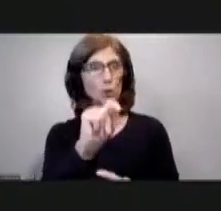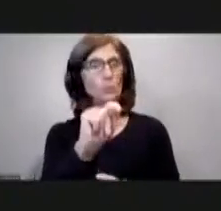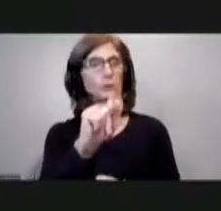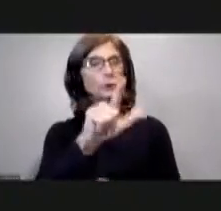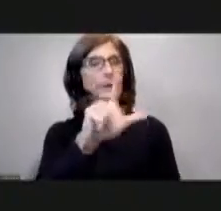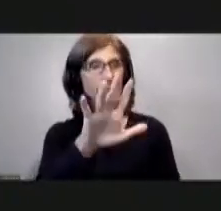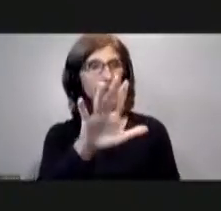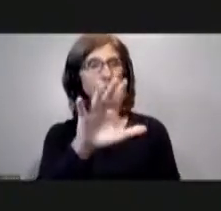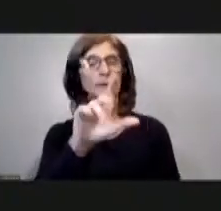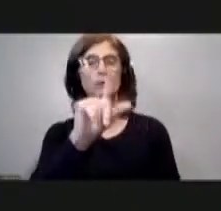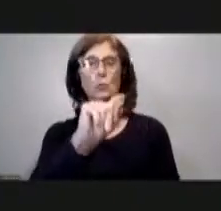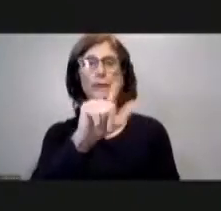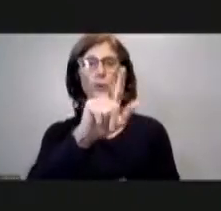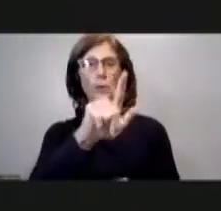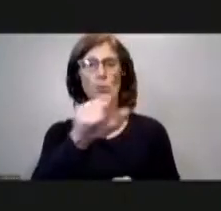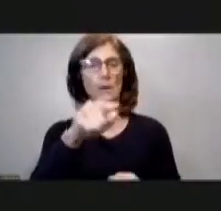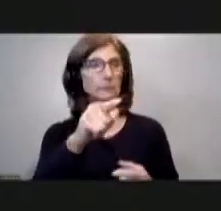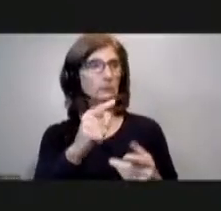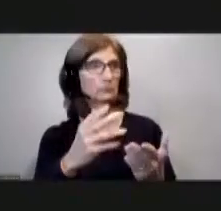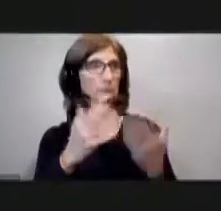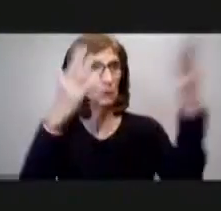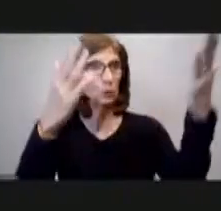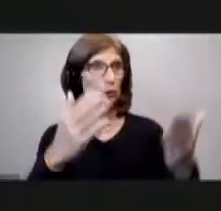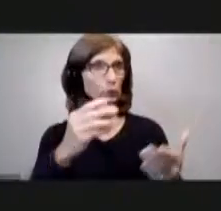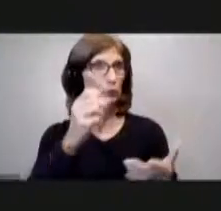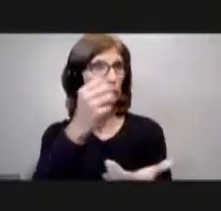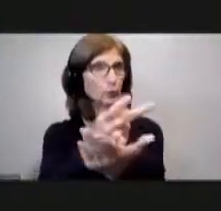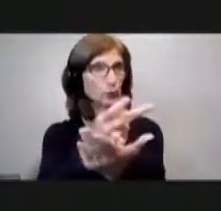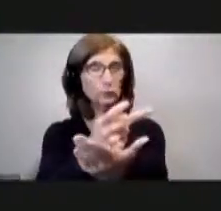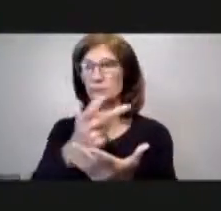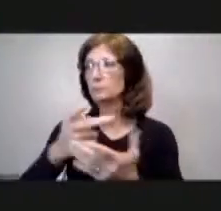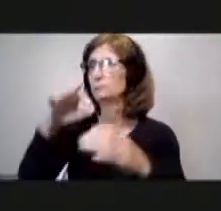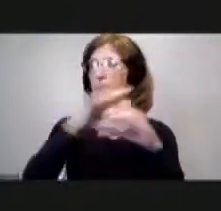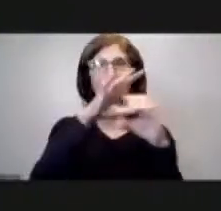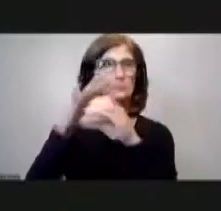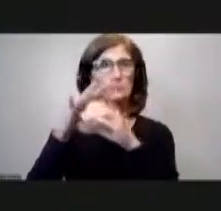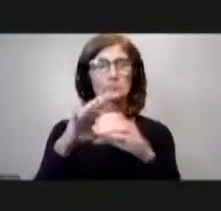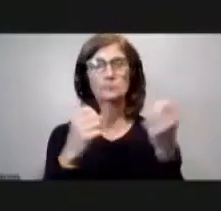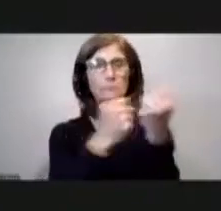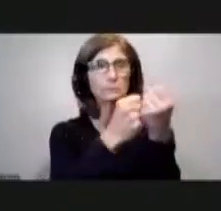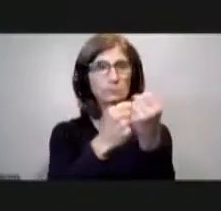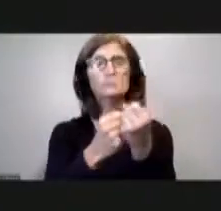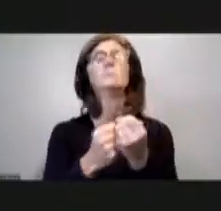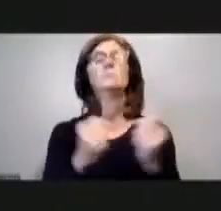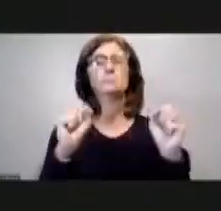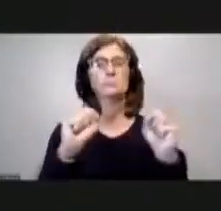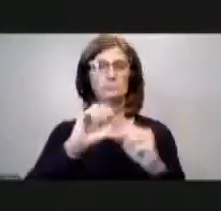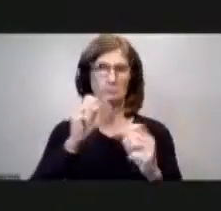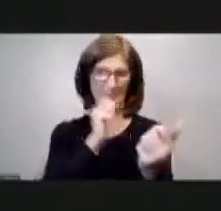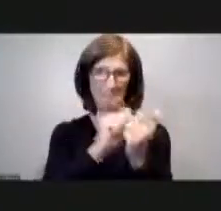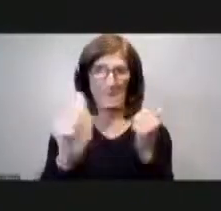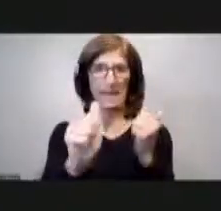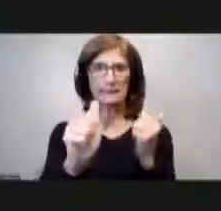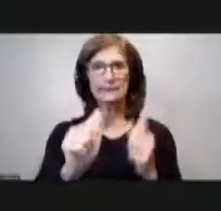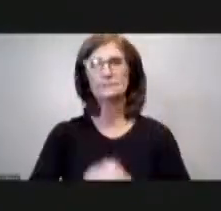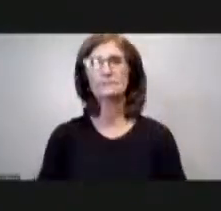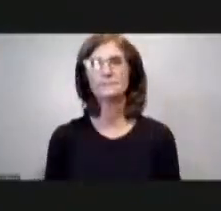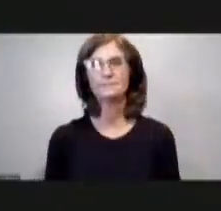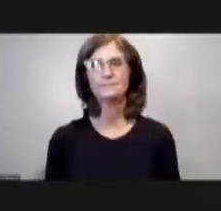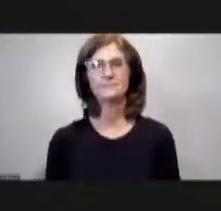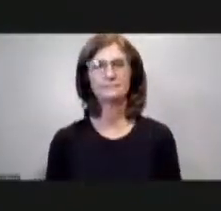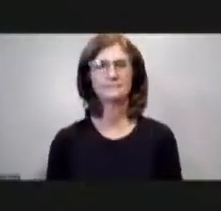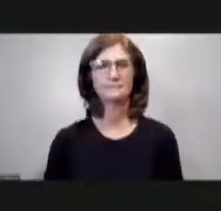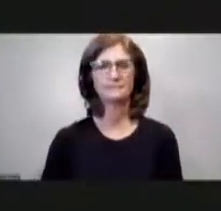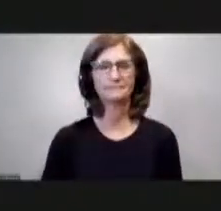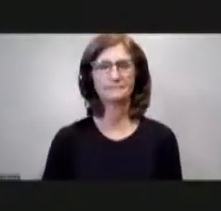second second any discussion seeing none all those in favor say aye aye any opposed affirmative recommendation